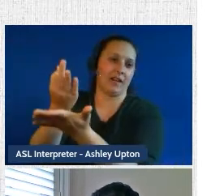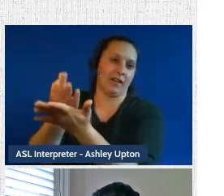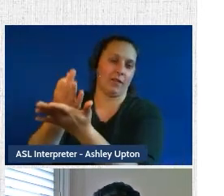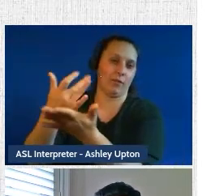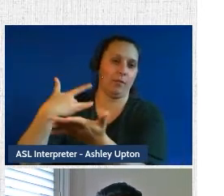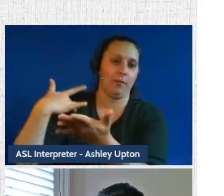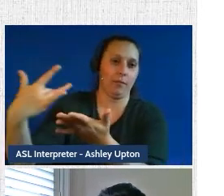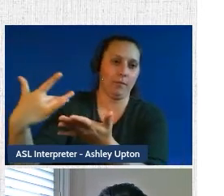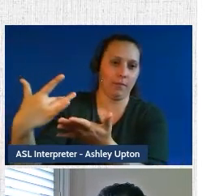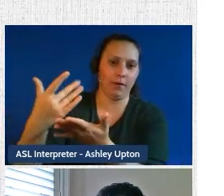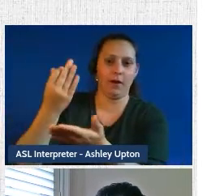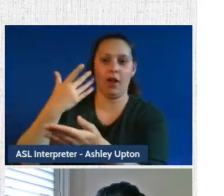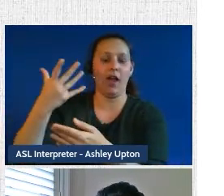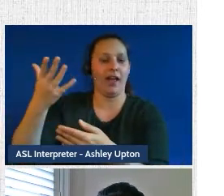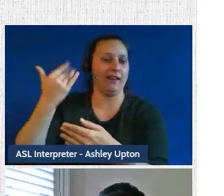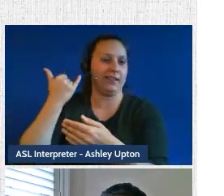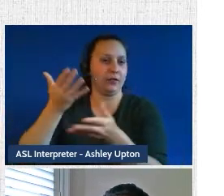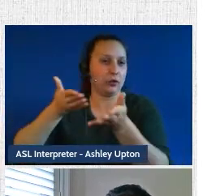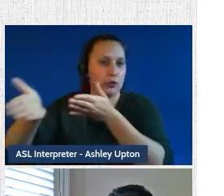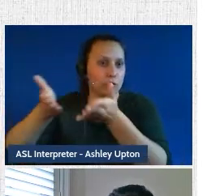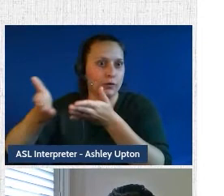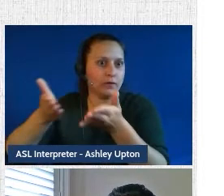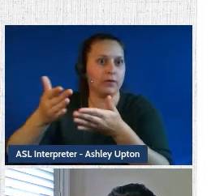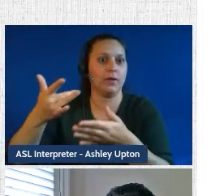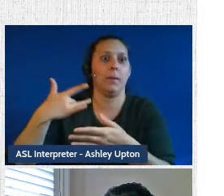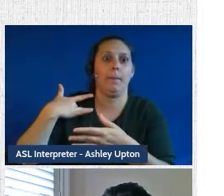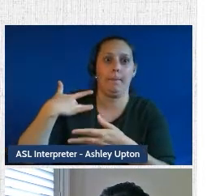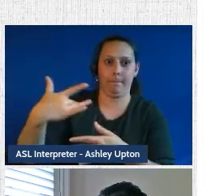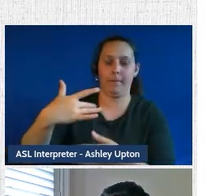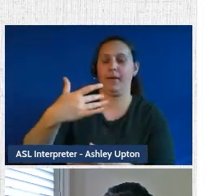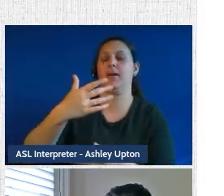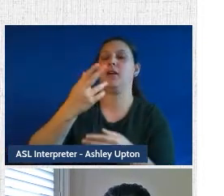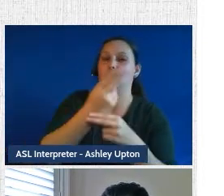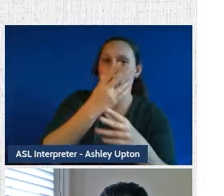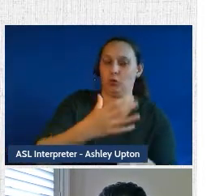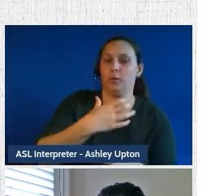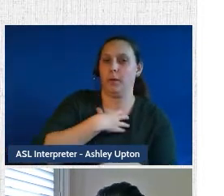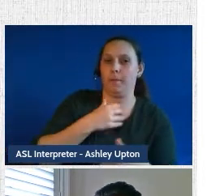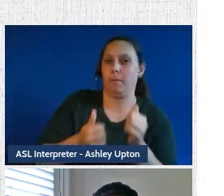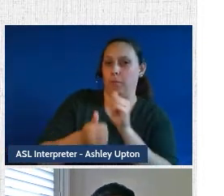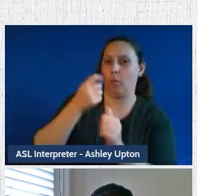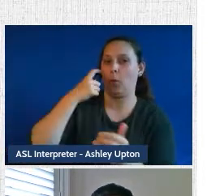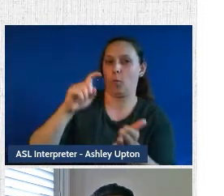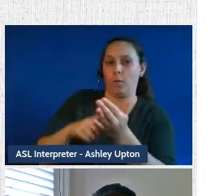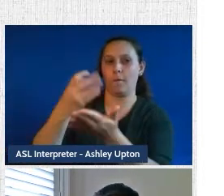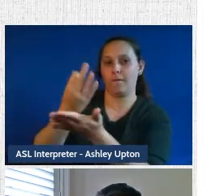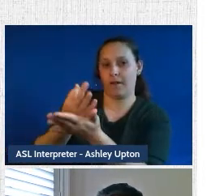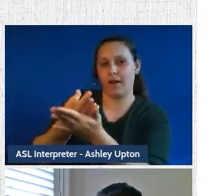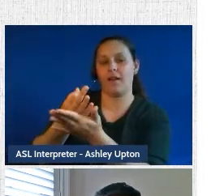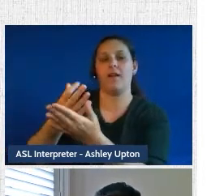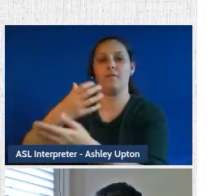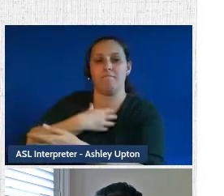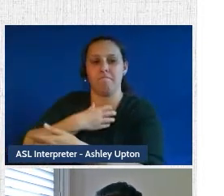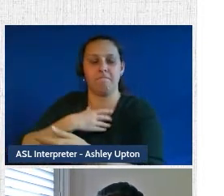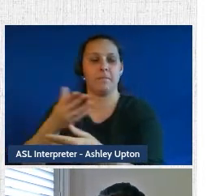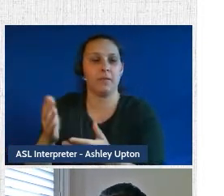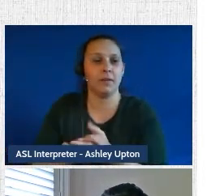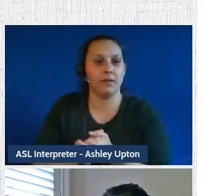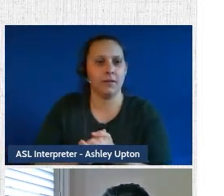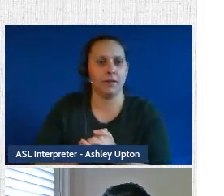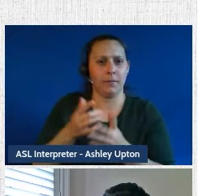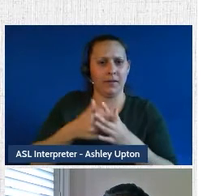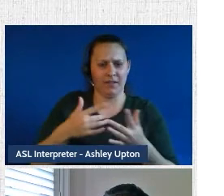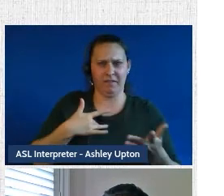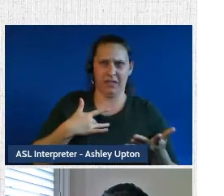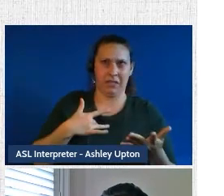far the most commonly litigated areas of consumer complaints. know, this was, at first it seemed fruitless, but by doing